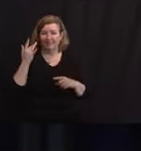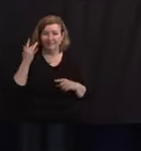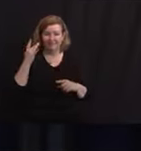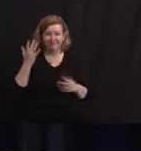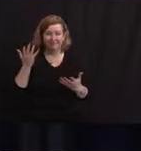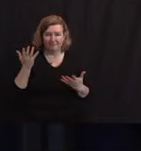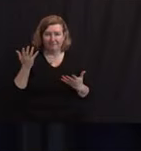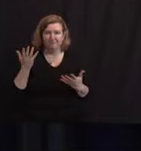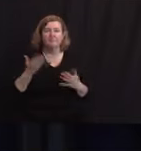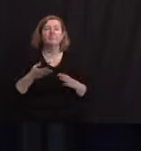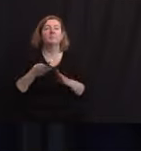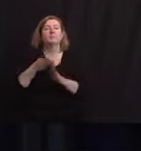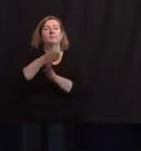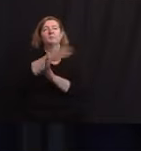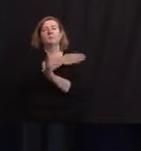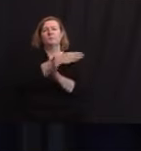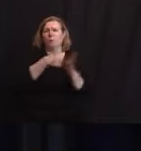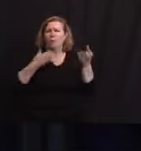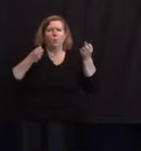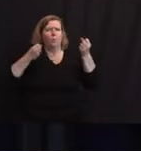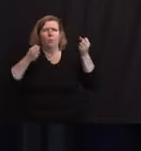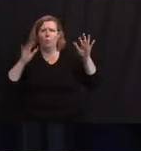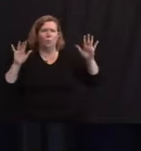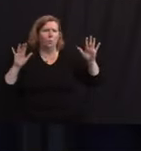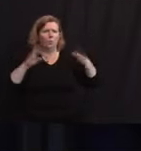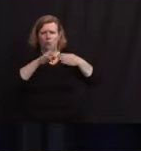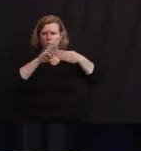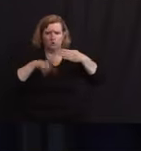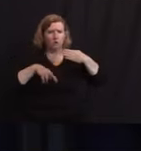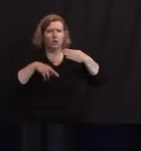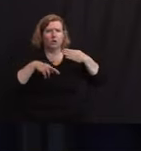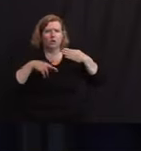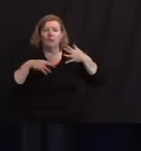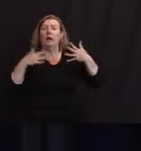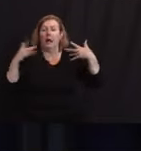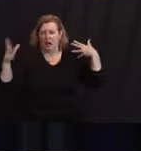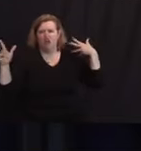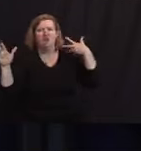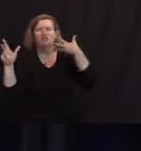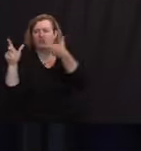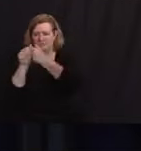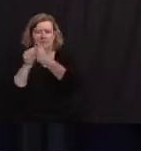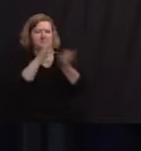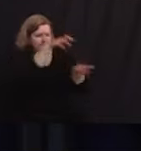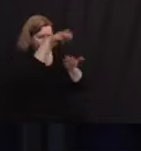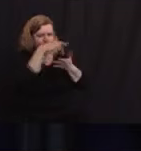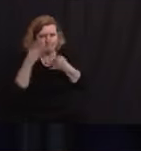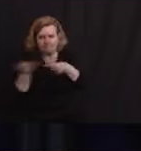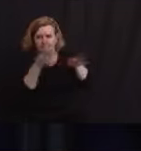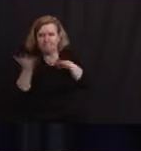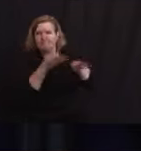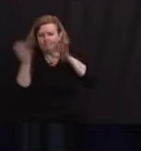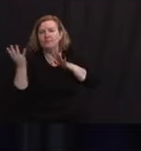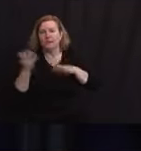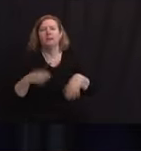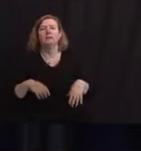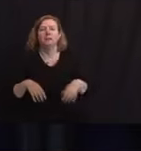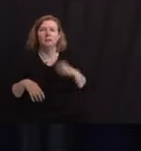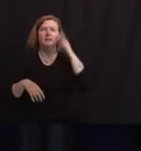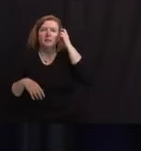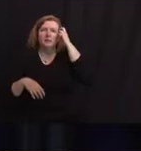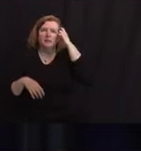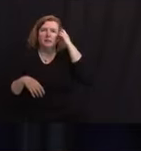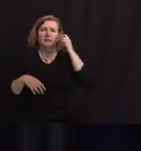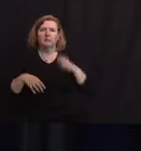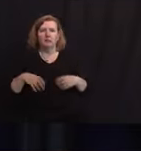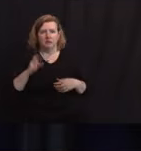sequencing results from commercial laboratories. Since the last briefing, there has been one new report of multisystem inflammatory syndrome